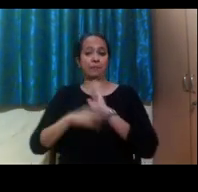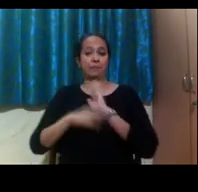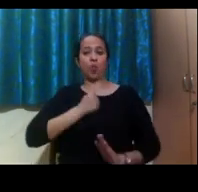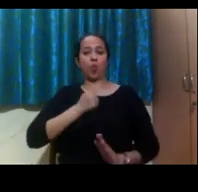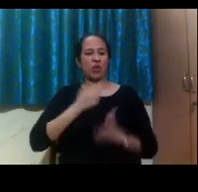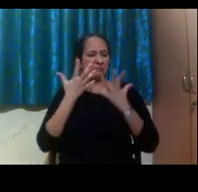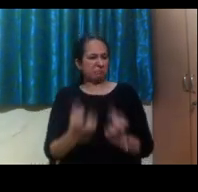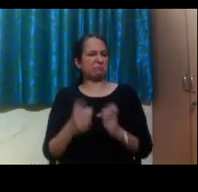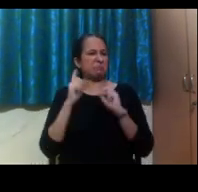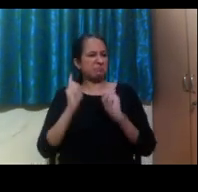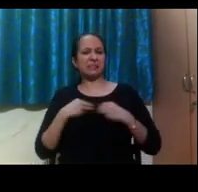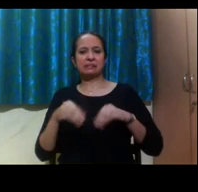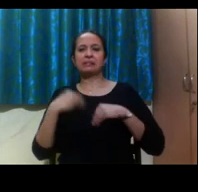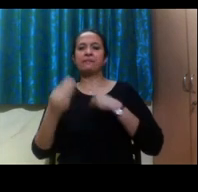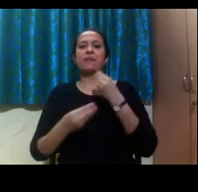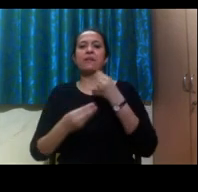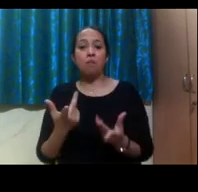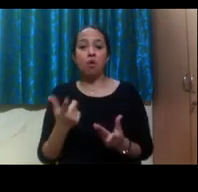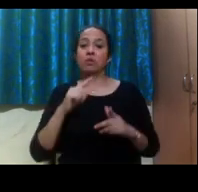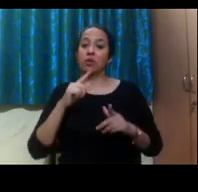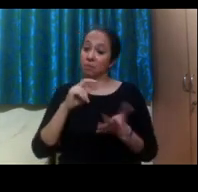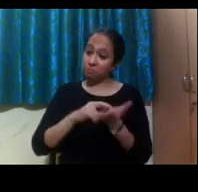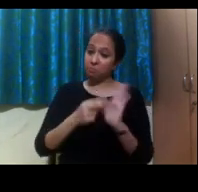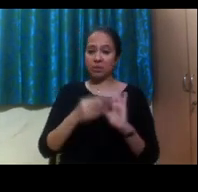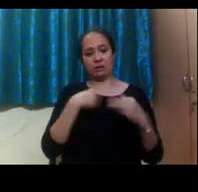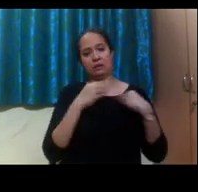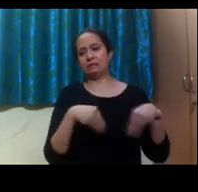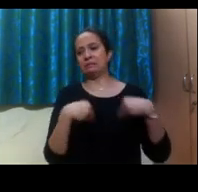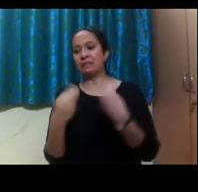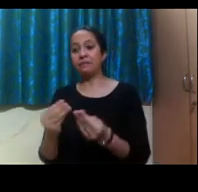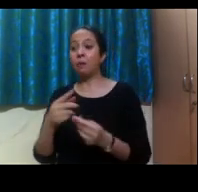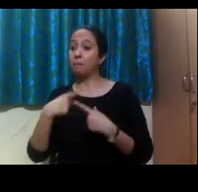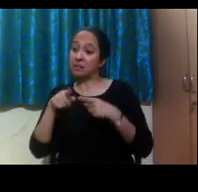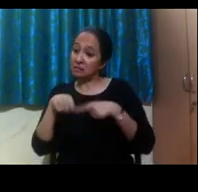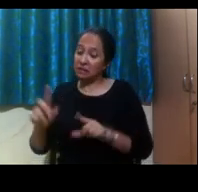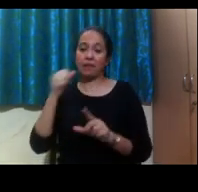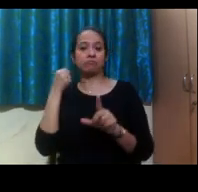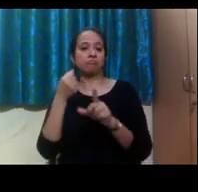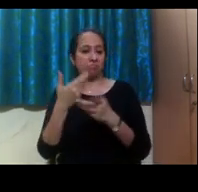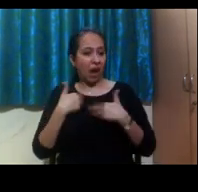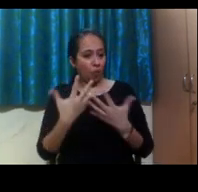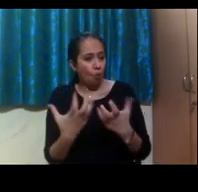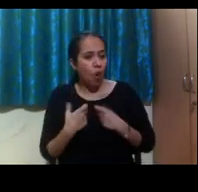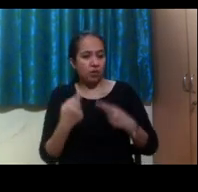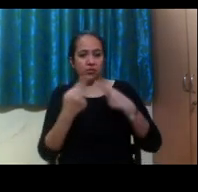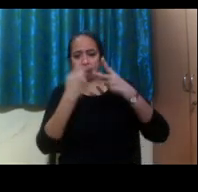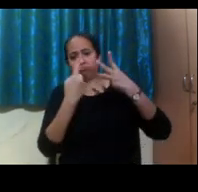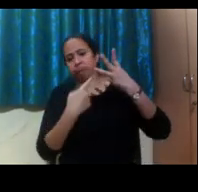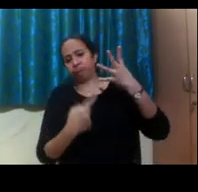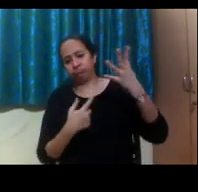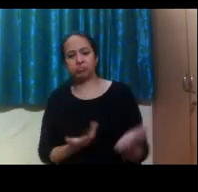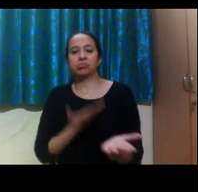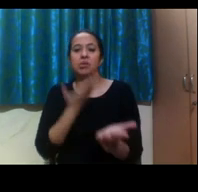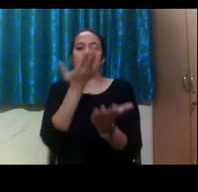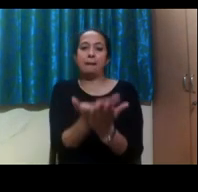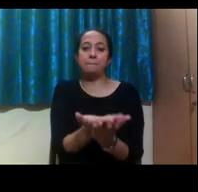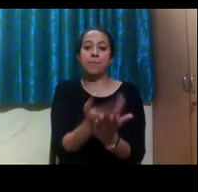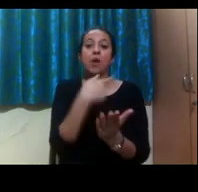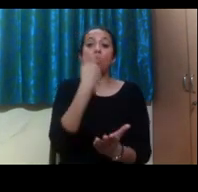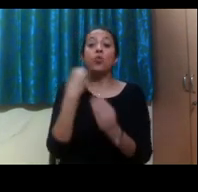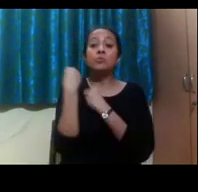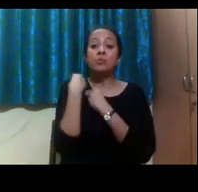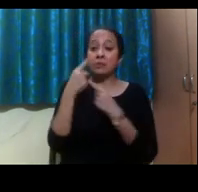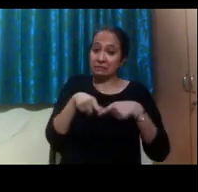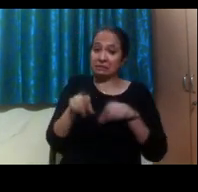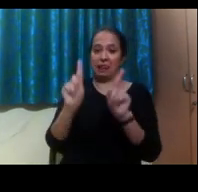understand that there's a greater responsibility on you to advocate for yourself, to make sure that you're receiving your accommodations, and to speak up if you're feeling